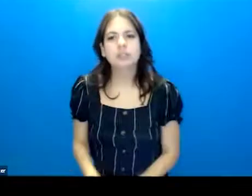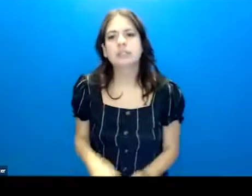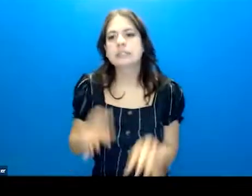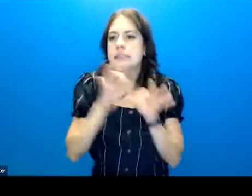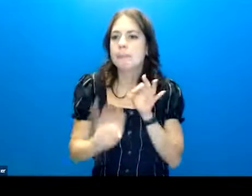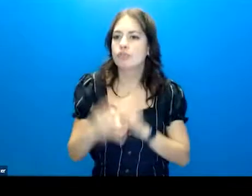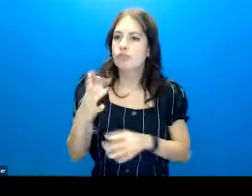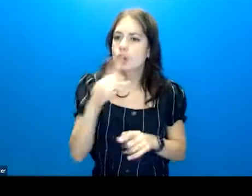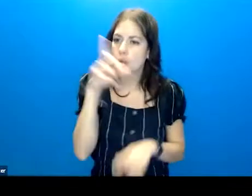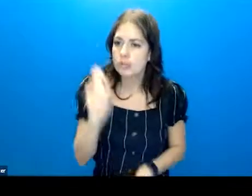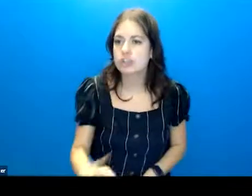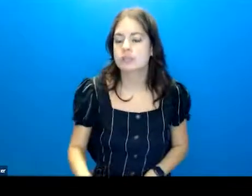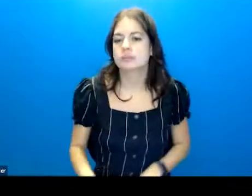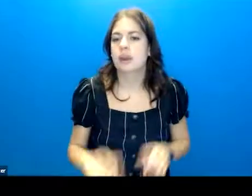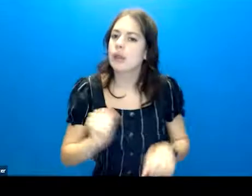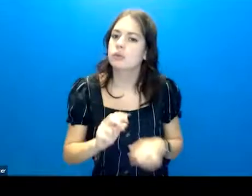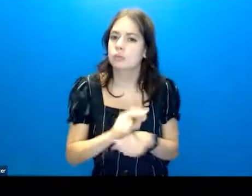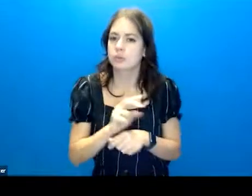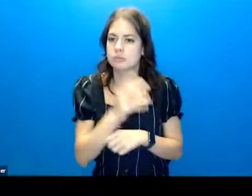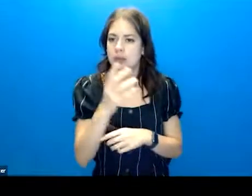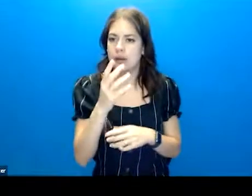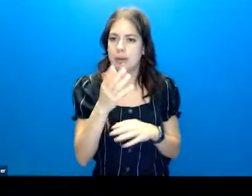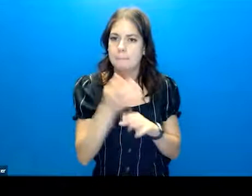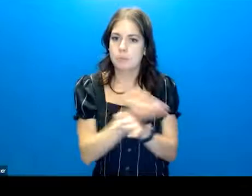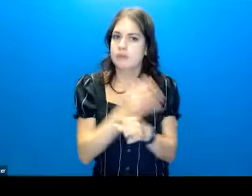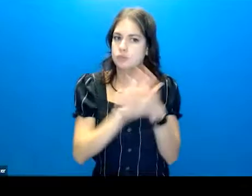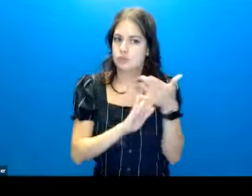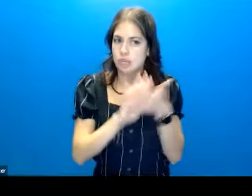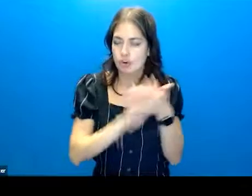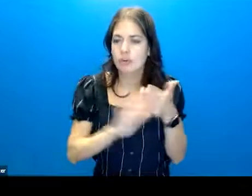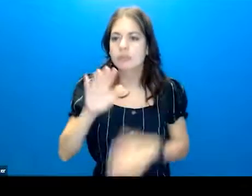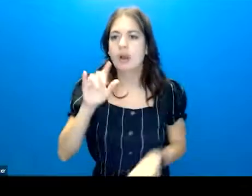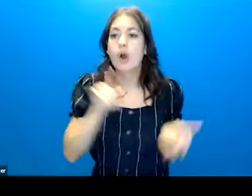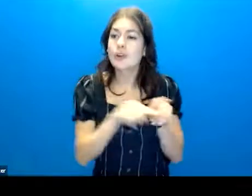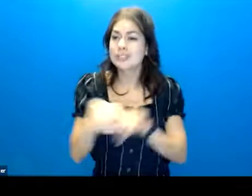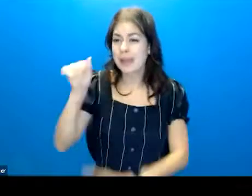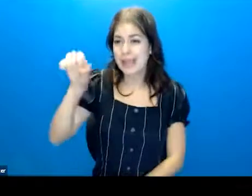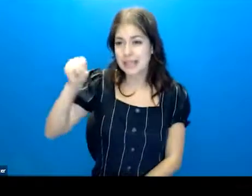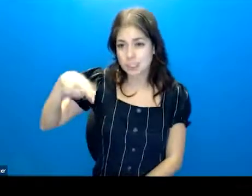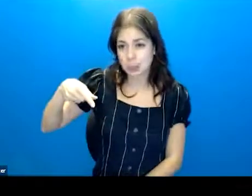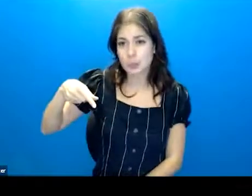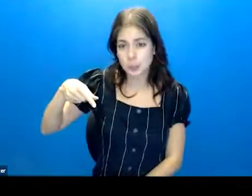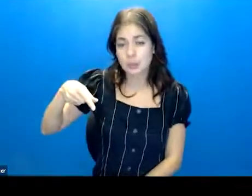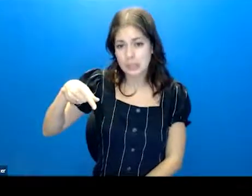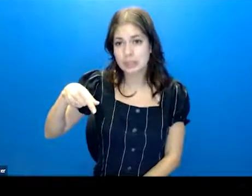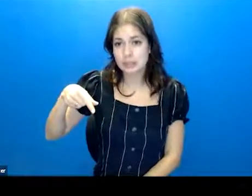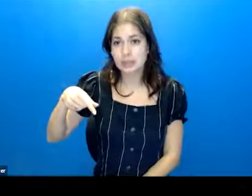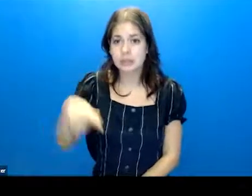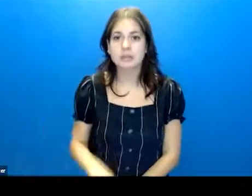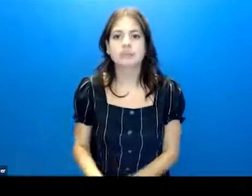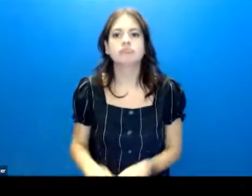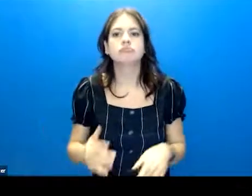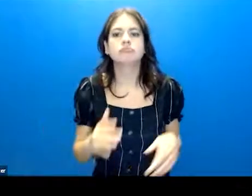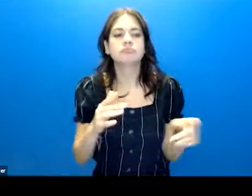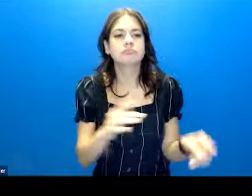Four questions. And you could use as a brief screener. There's also the ASQ, which is often